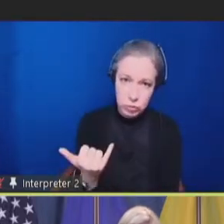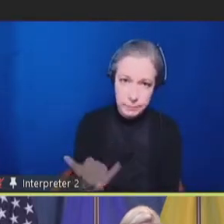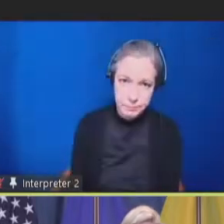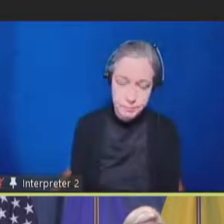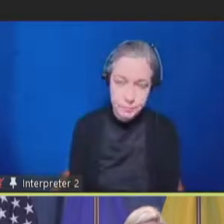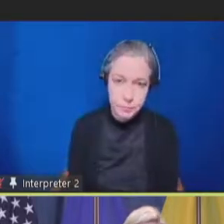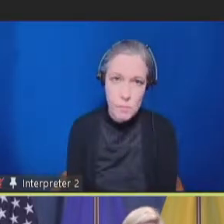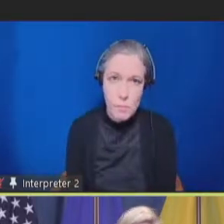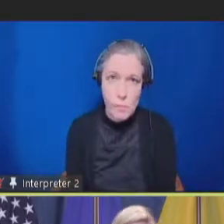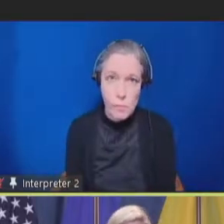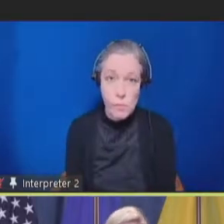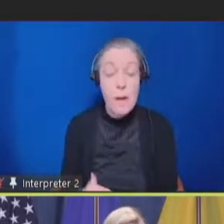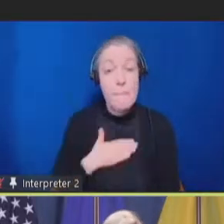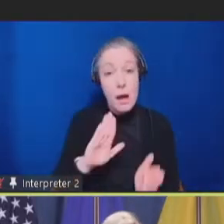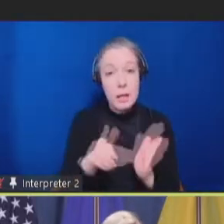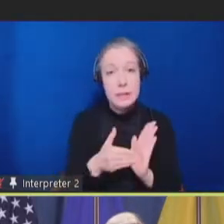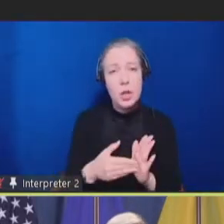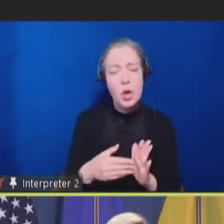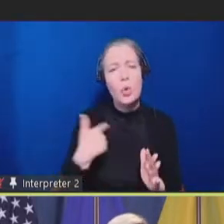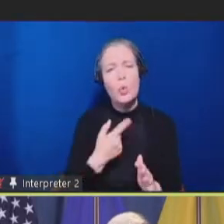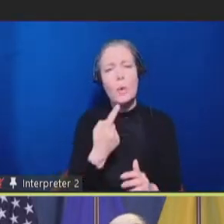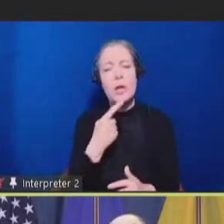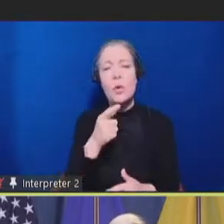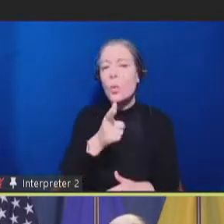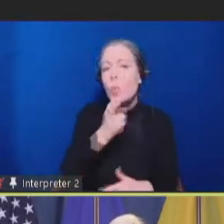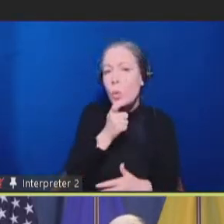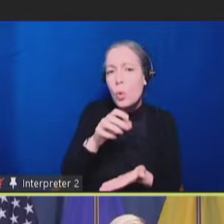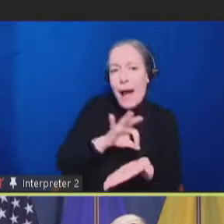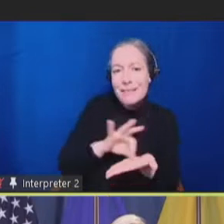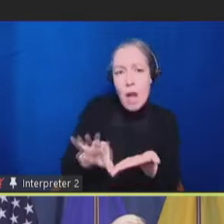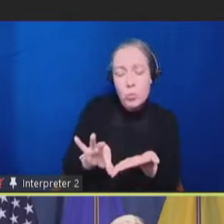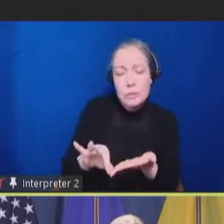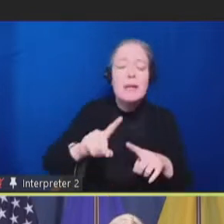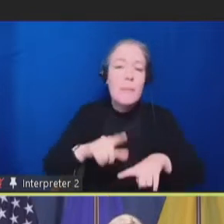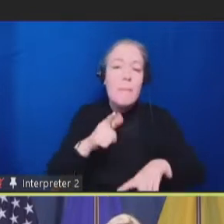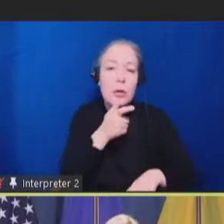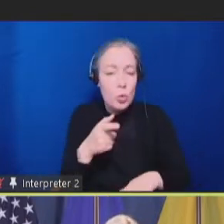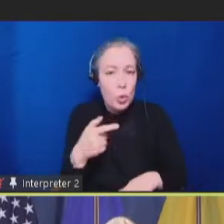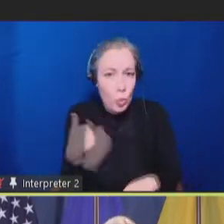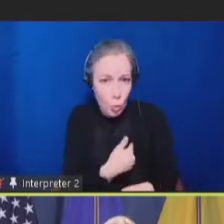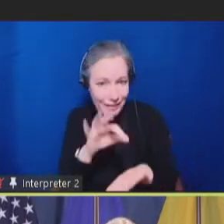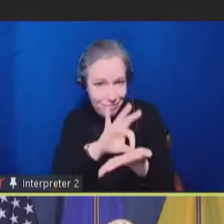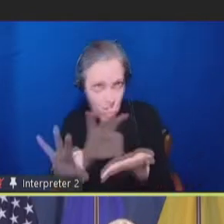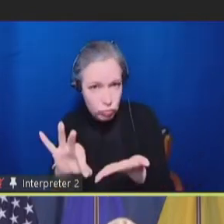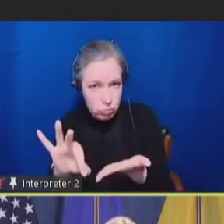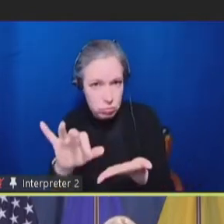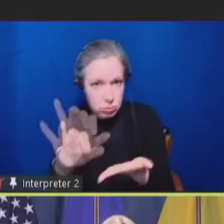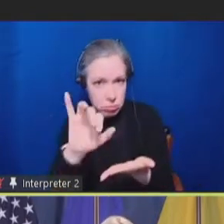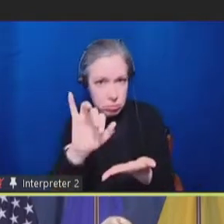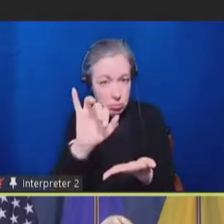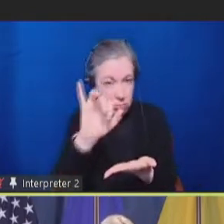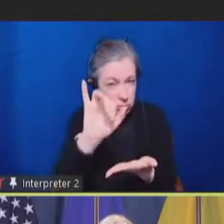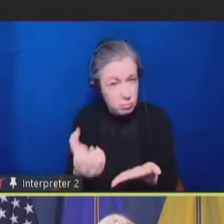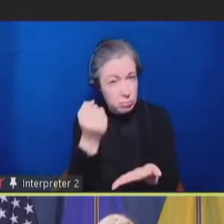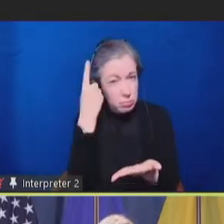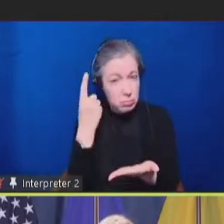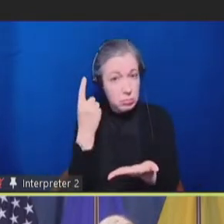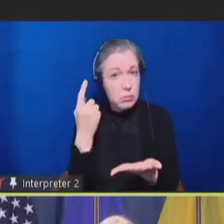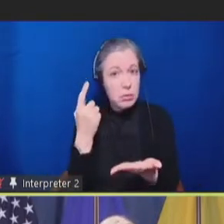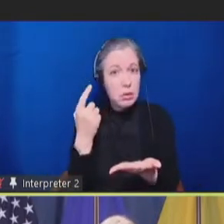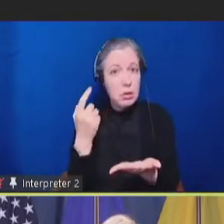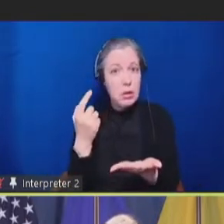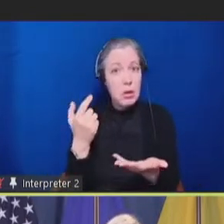So, my center, we say, who counts depends on who is counted. And we do not currently collect disability